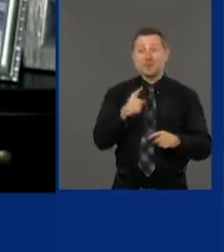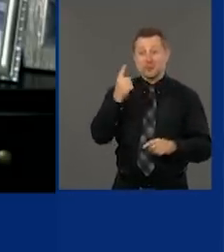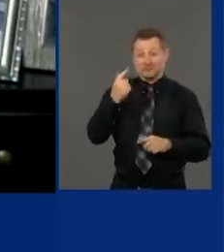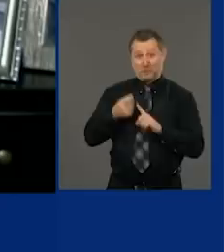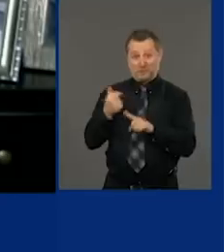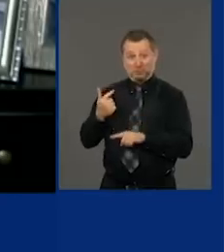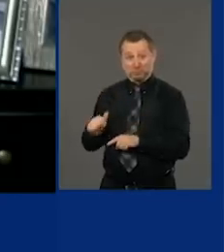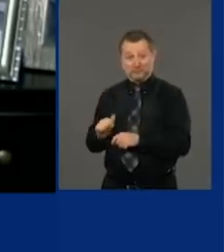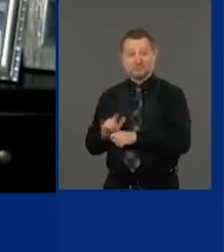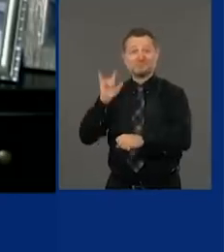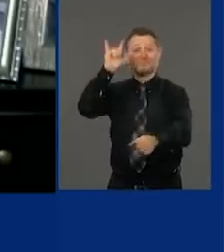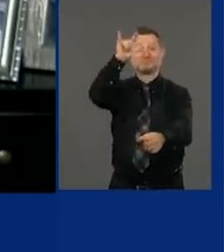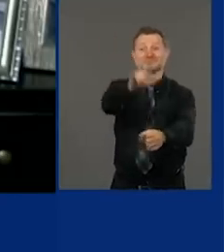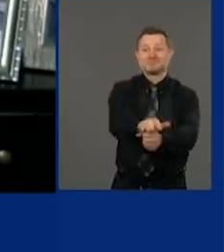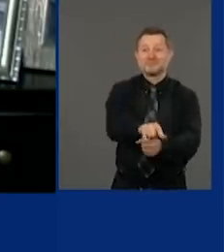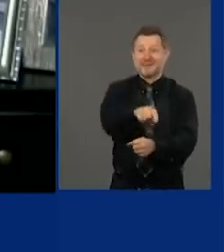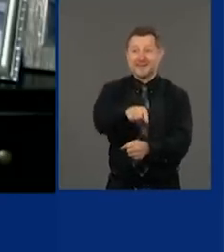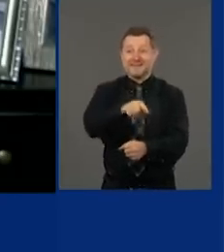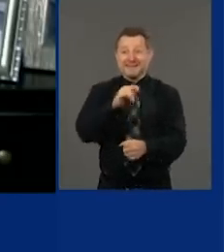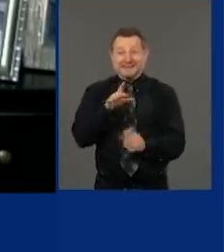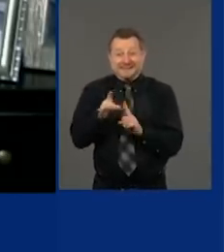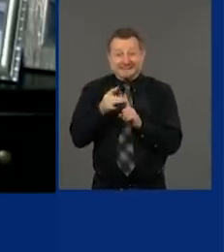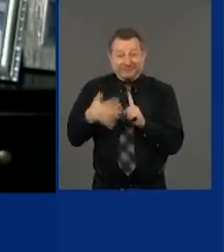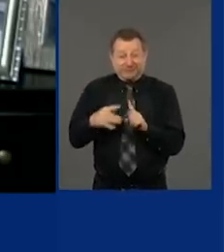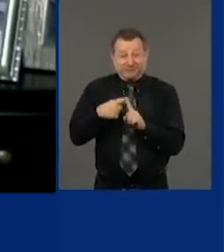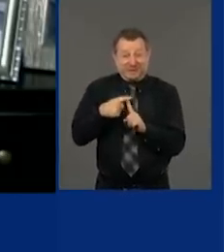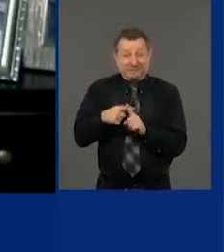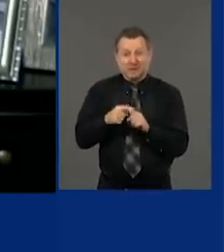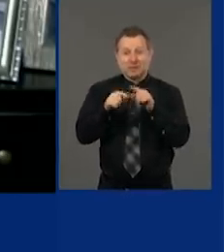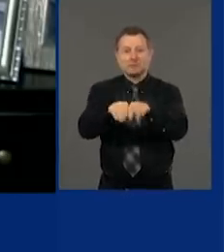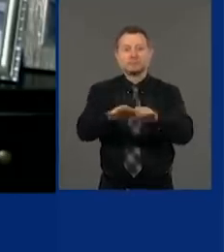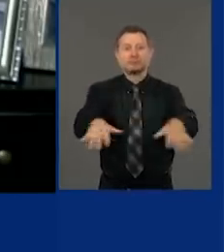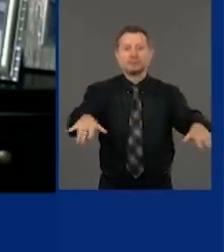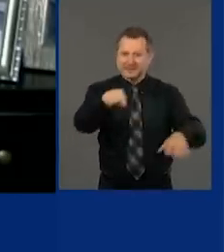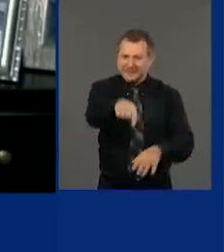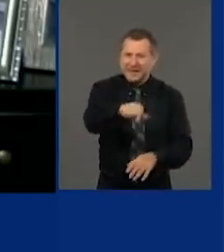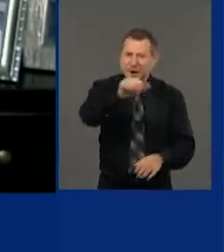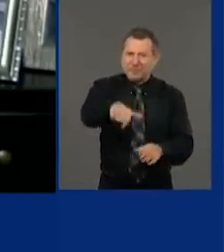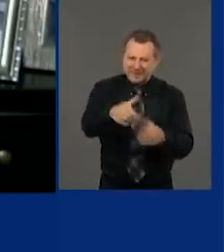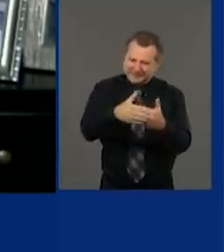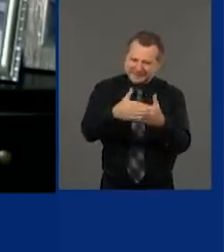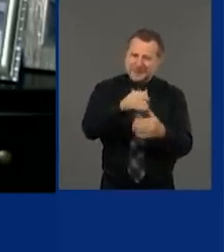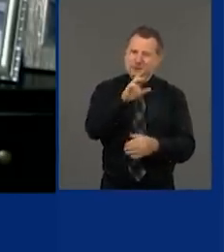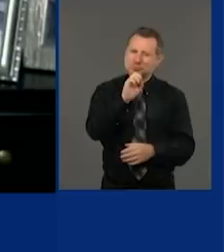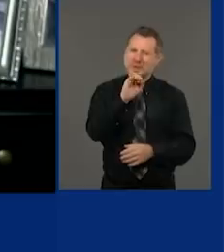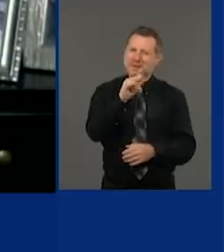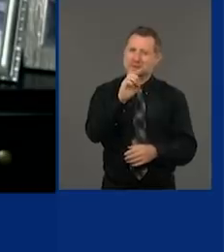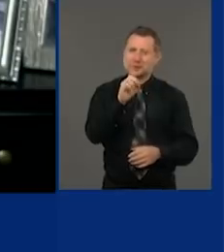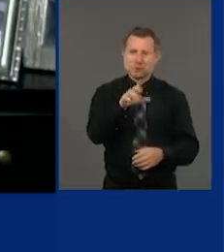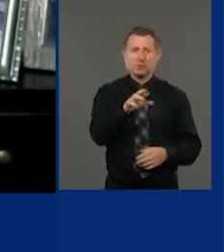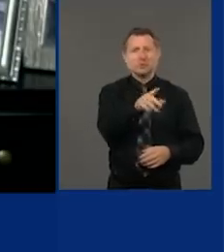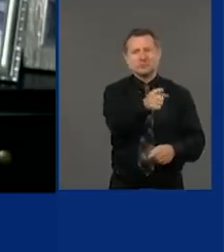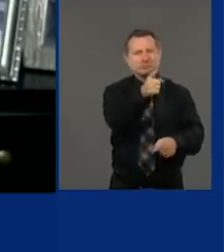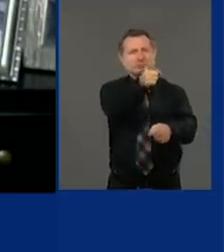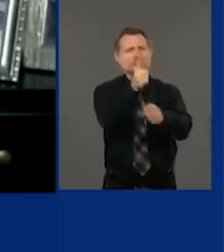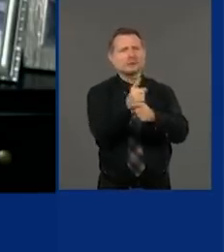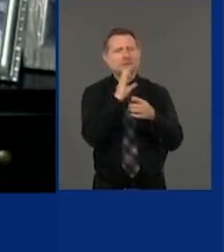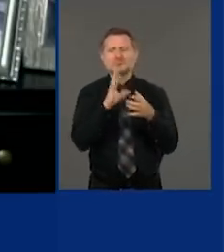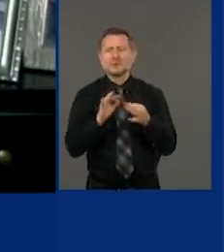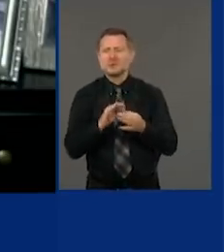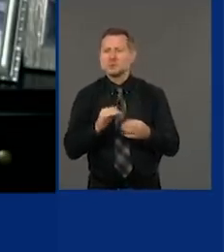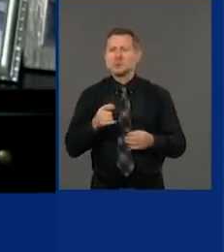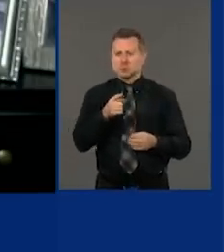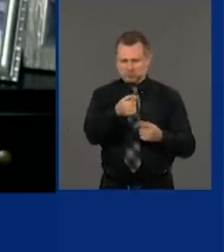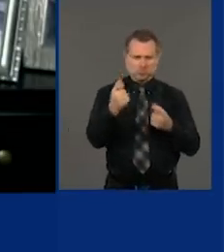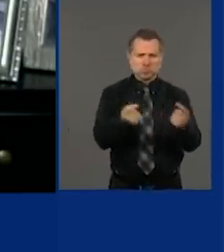infected people in New York and then it took off. So you are you're on exactly the right track.